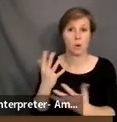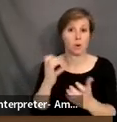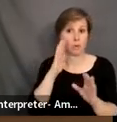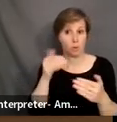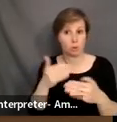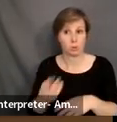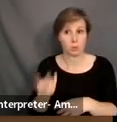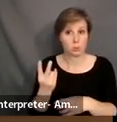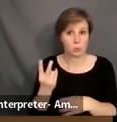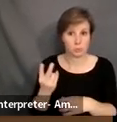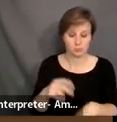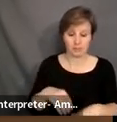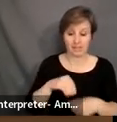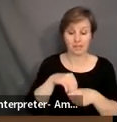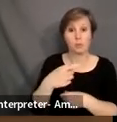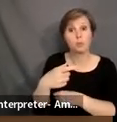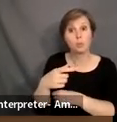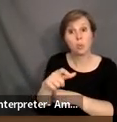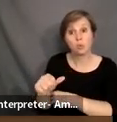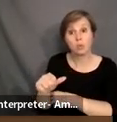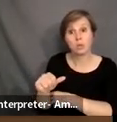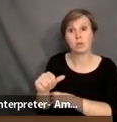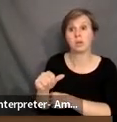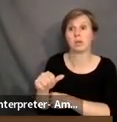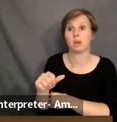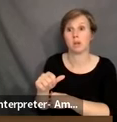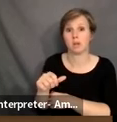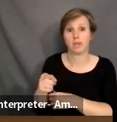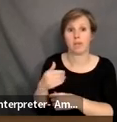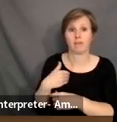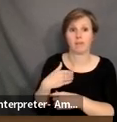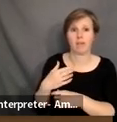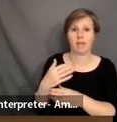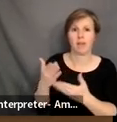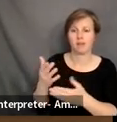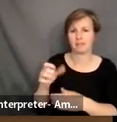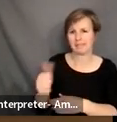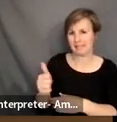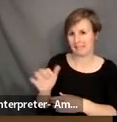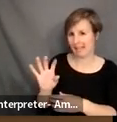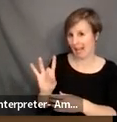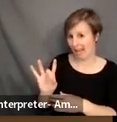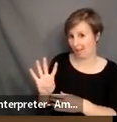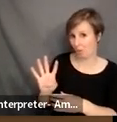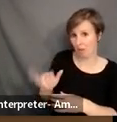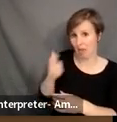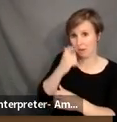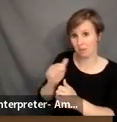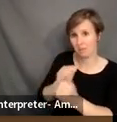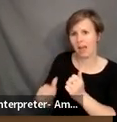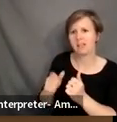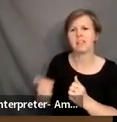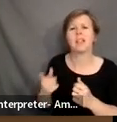In Georgia, there is the House Bill 1084 that was passed, and it's a measure,